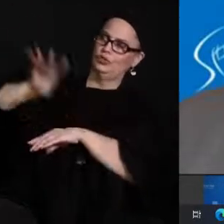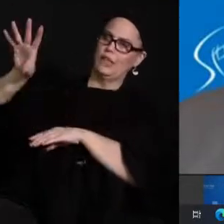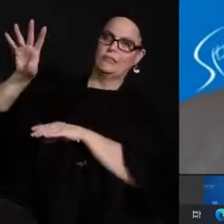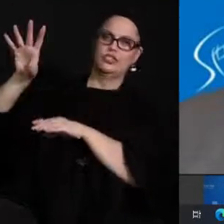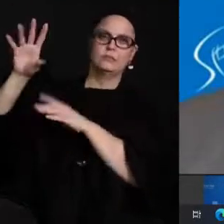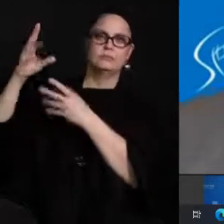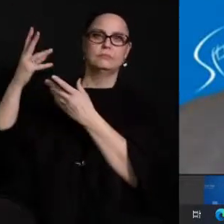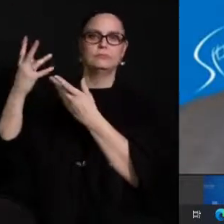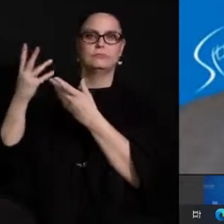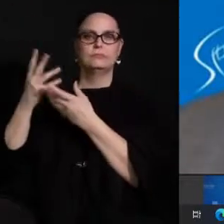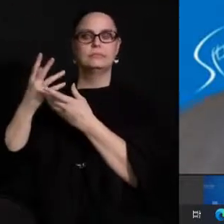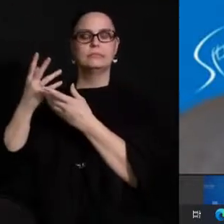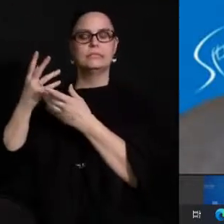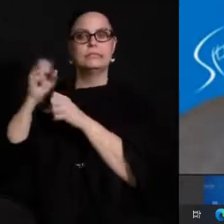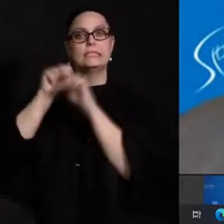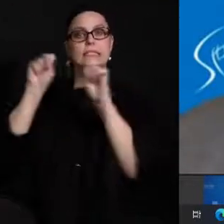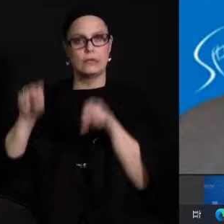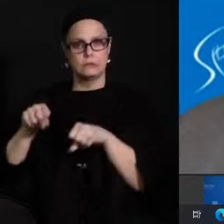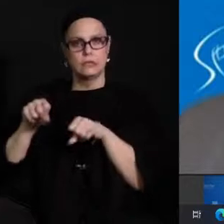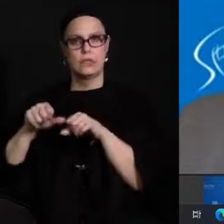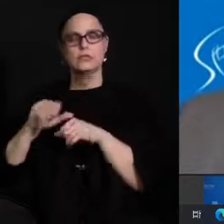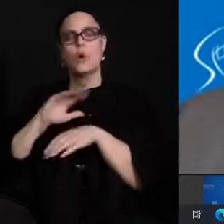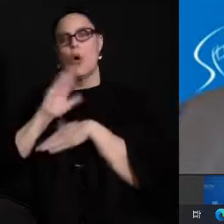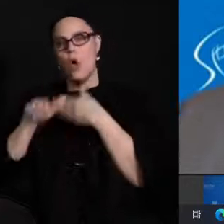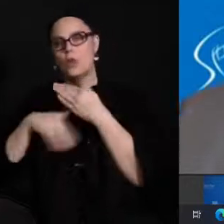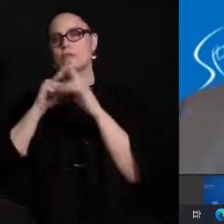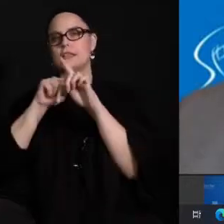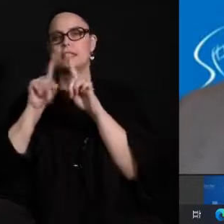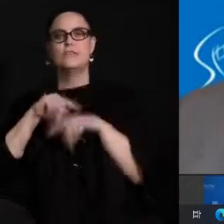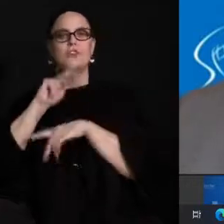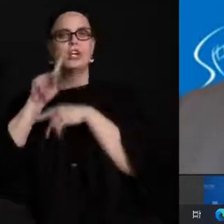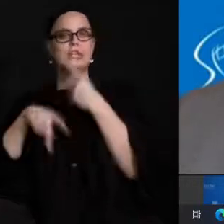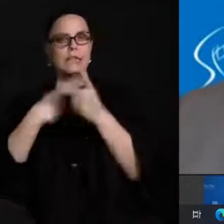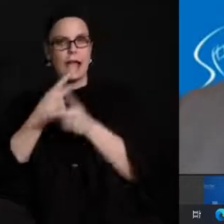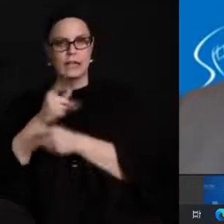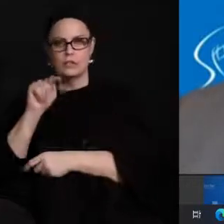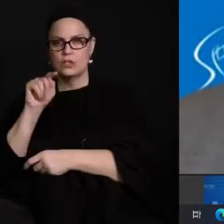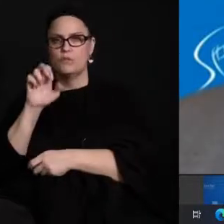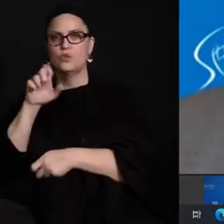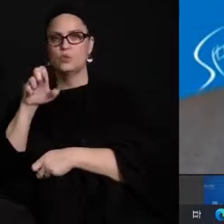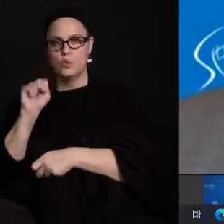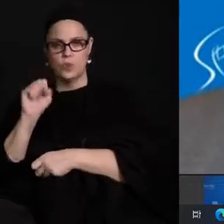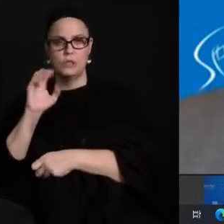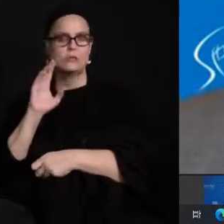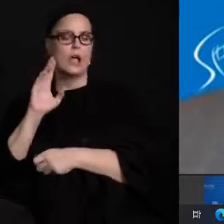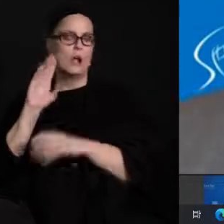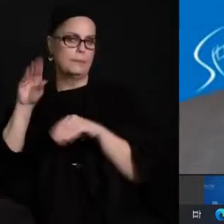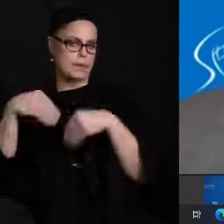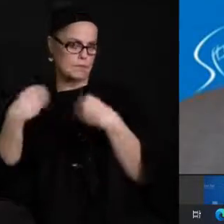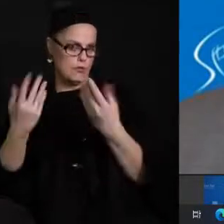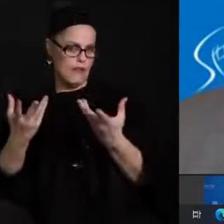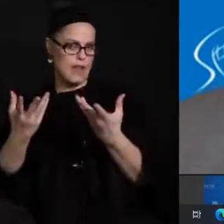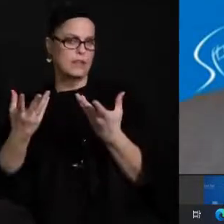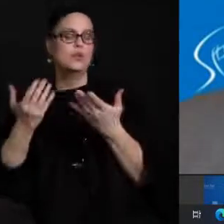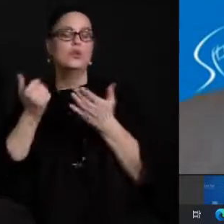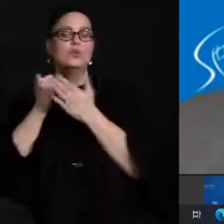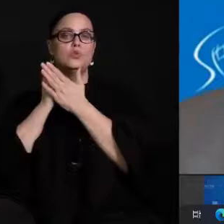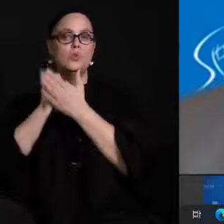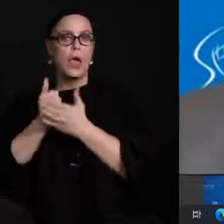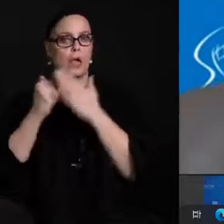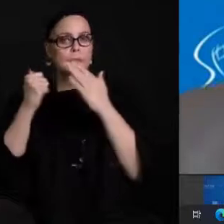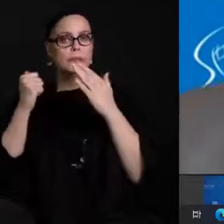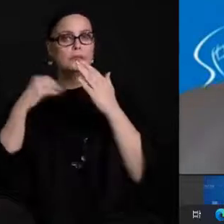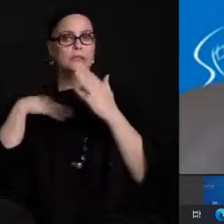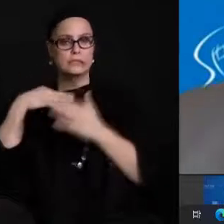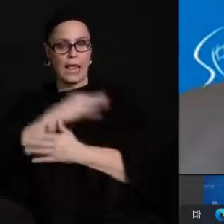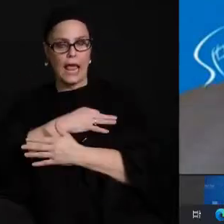those tools and resources continue to be provided as best as we can to help the teachers connect with the students both virtually and in person through our